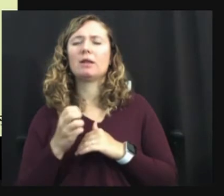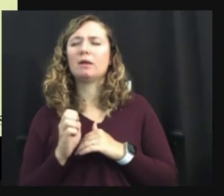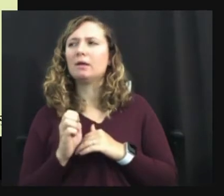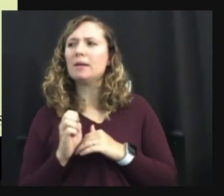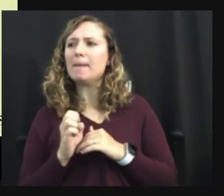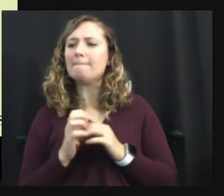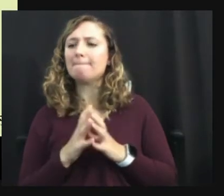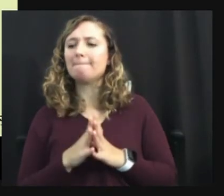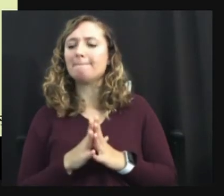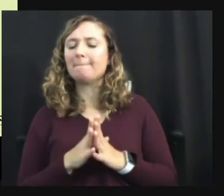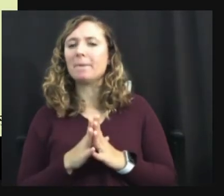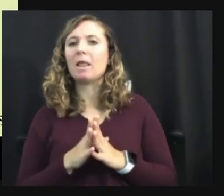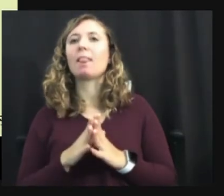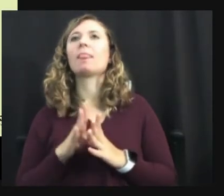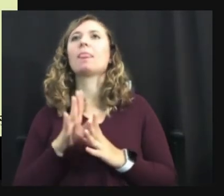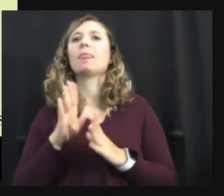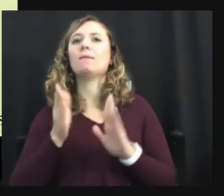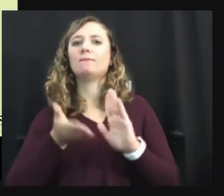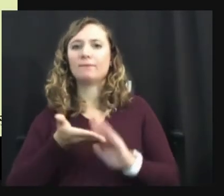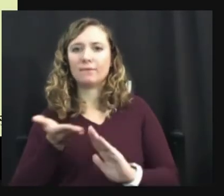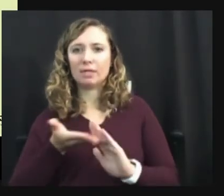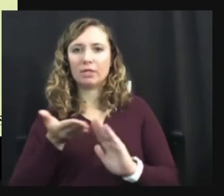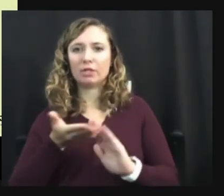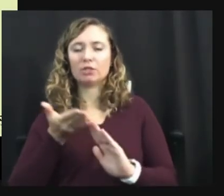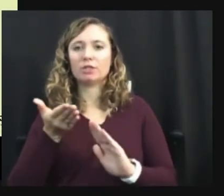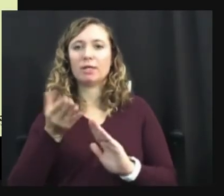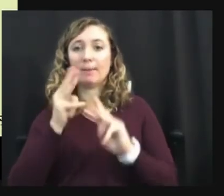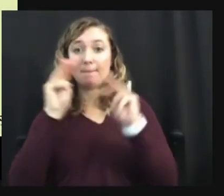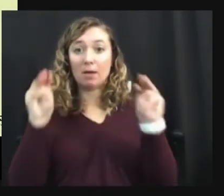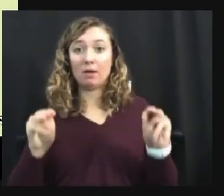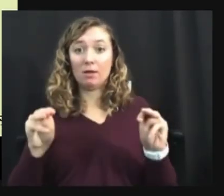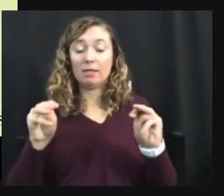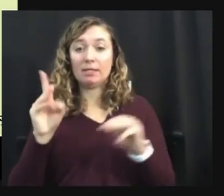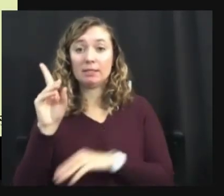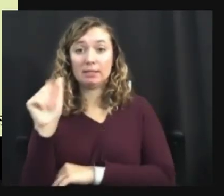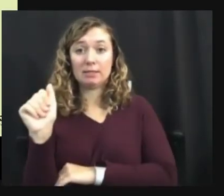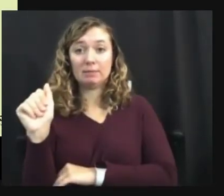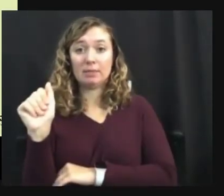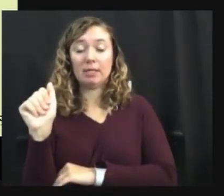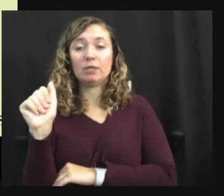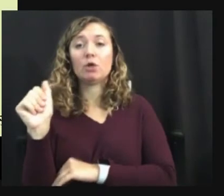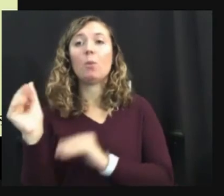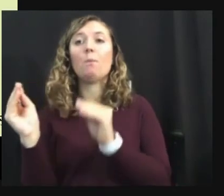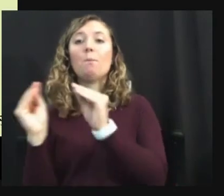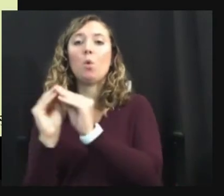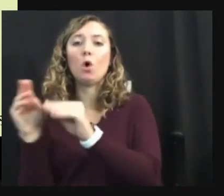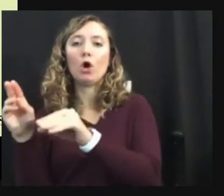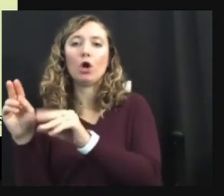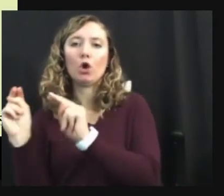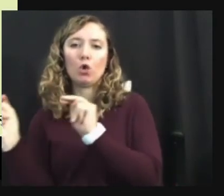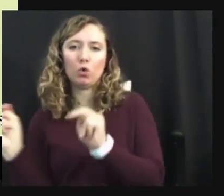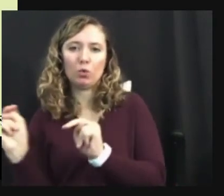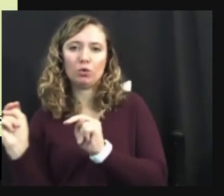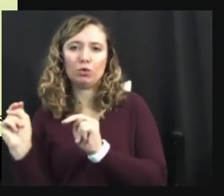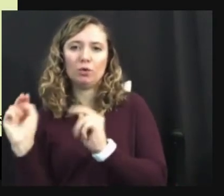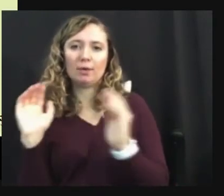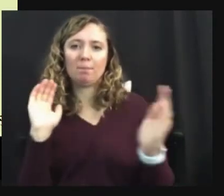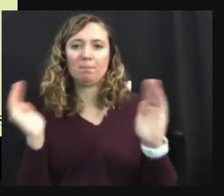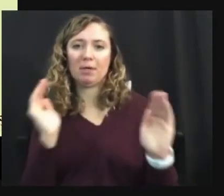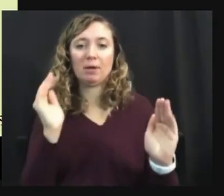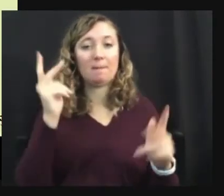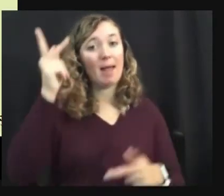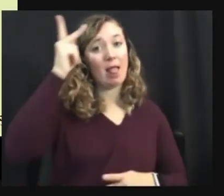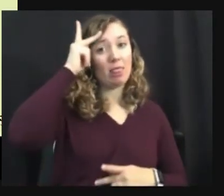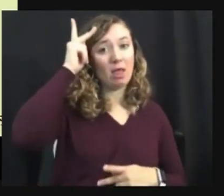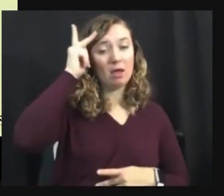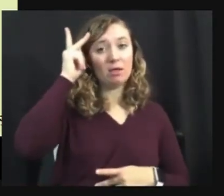The, the functioning model disability is more neutral than the pathology based model. Because